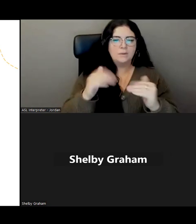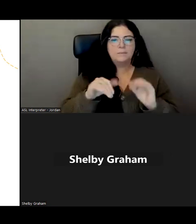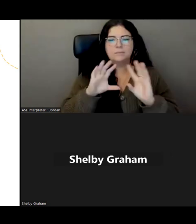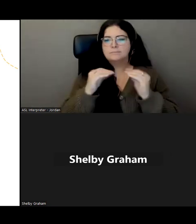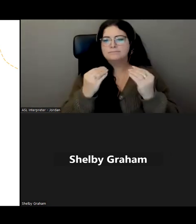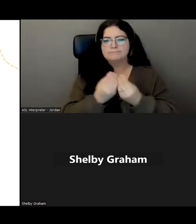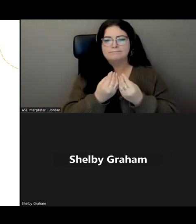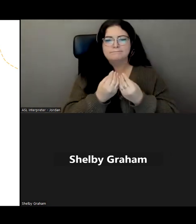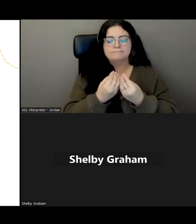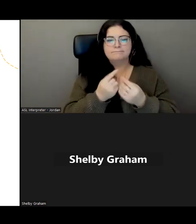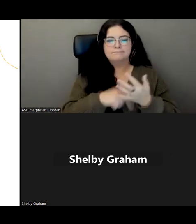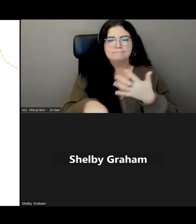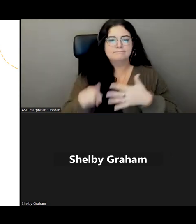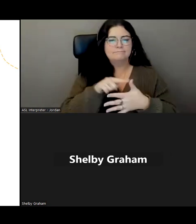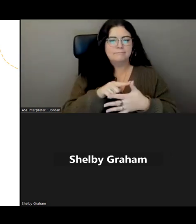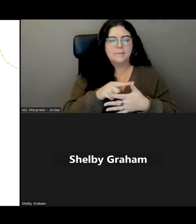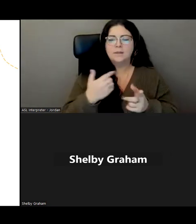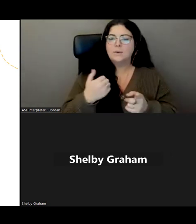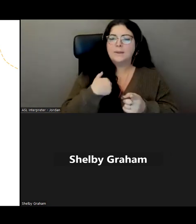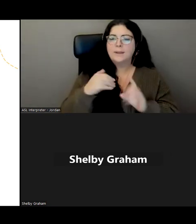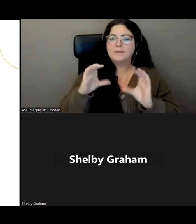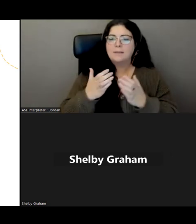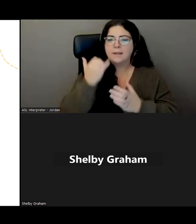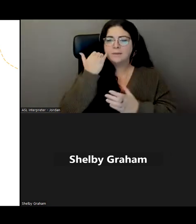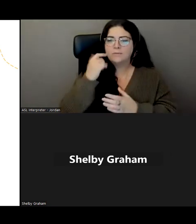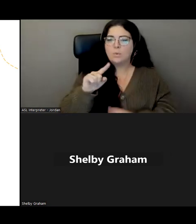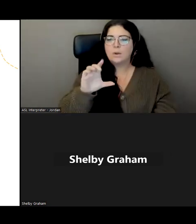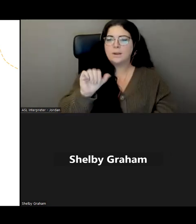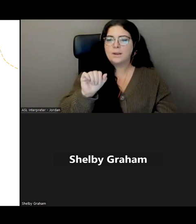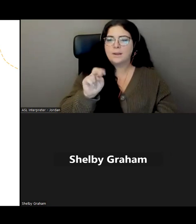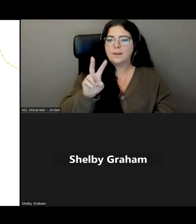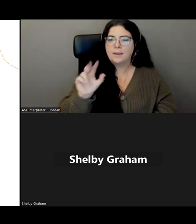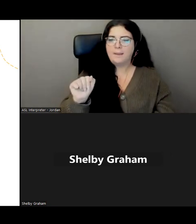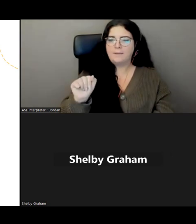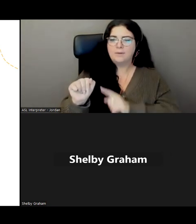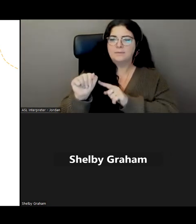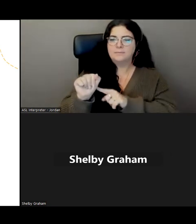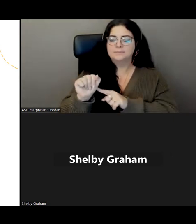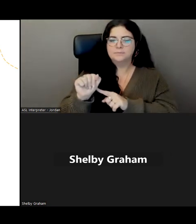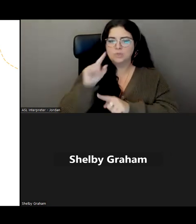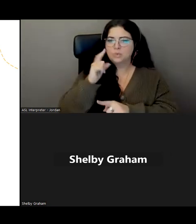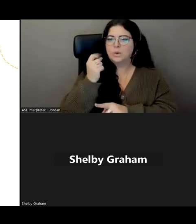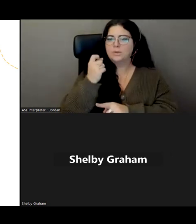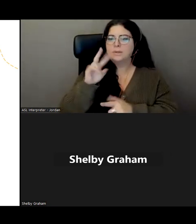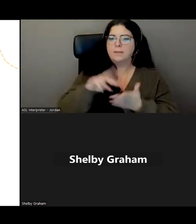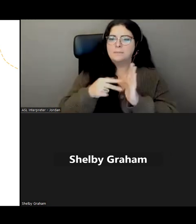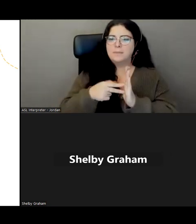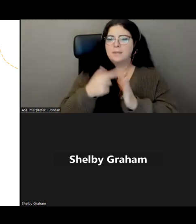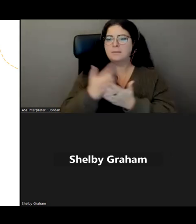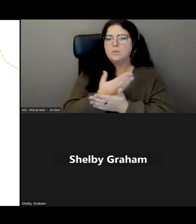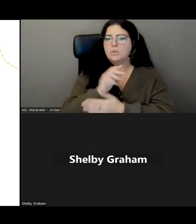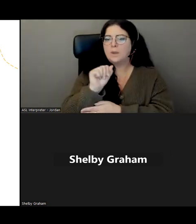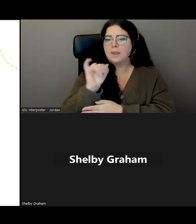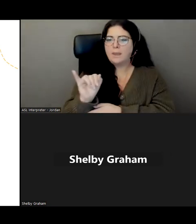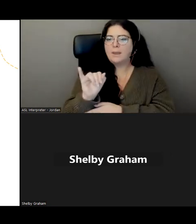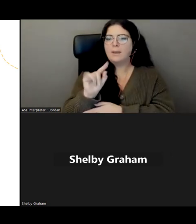for example, we have a class on Canva if you're trying to learn how like the ins and outs of Canva, including the new AI tools